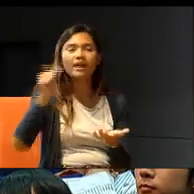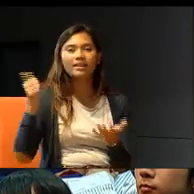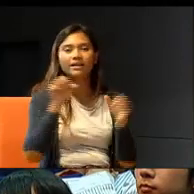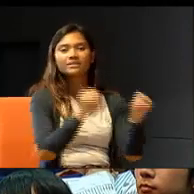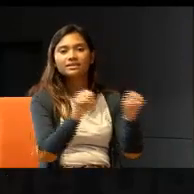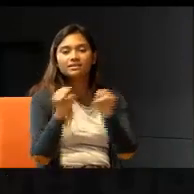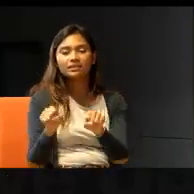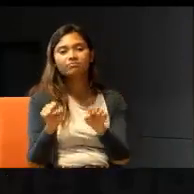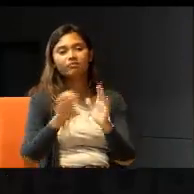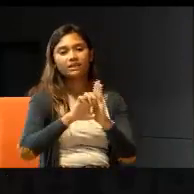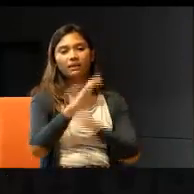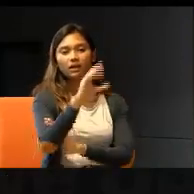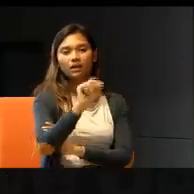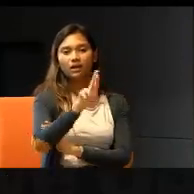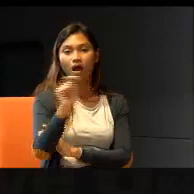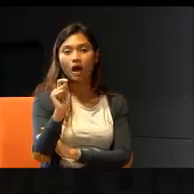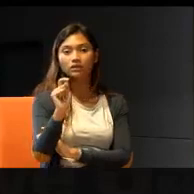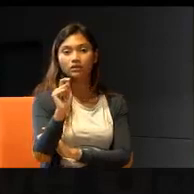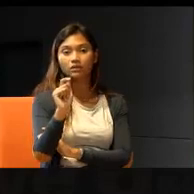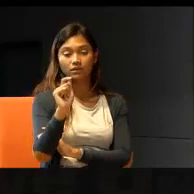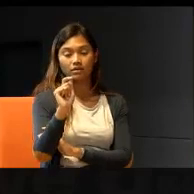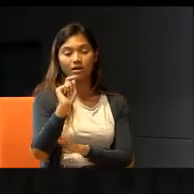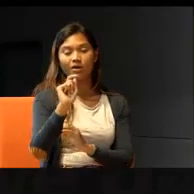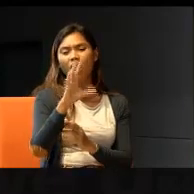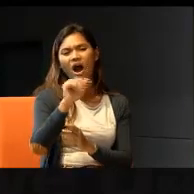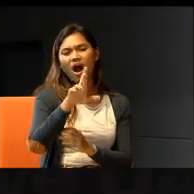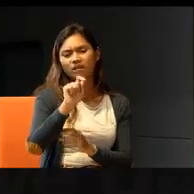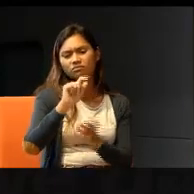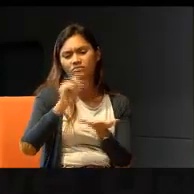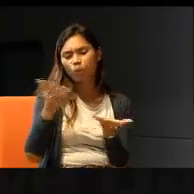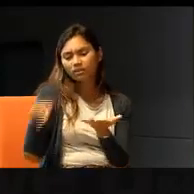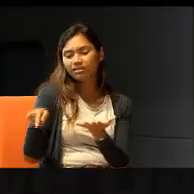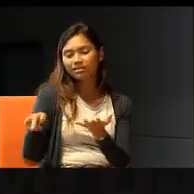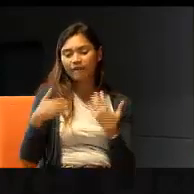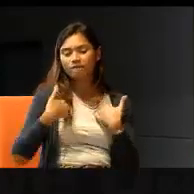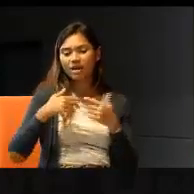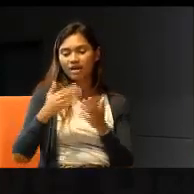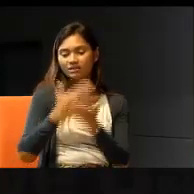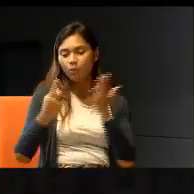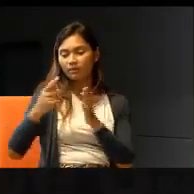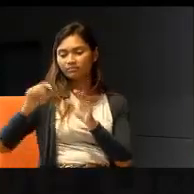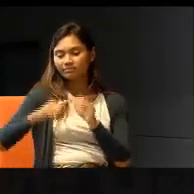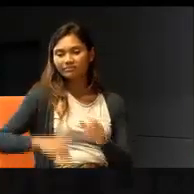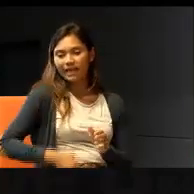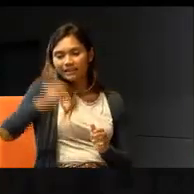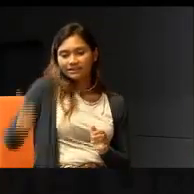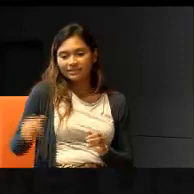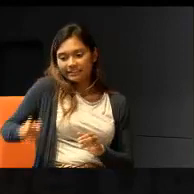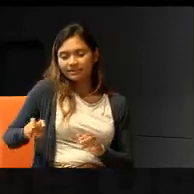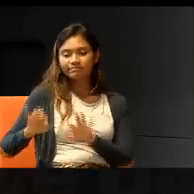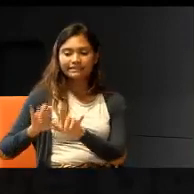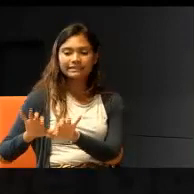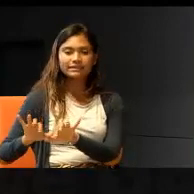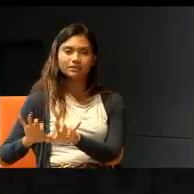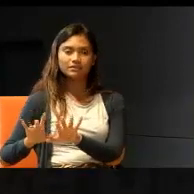like, card, which involves, someone typing in, whatever is being said, and, which is projected, on the